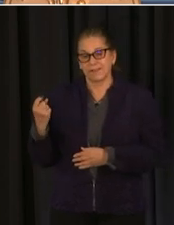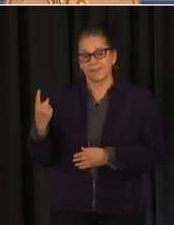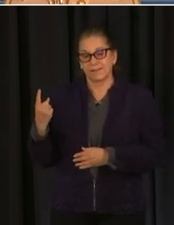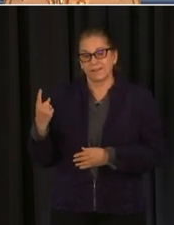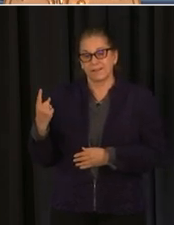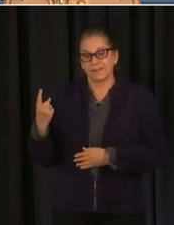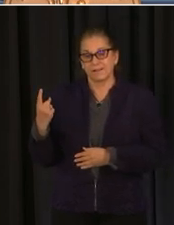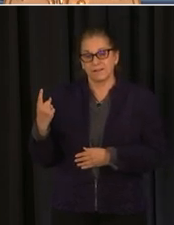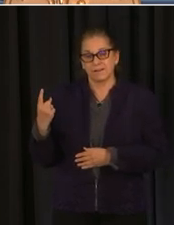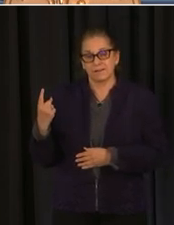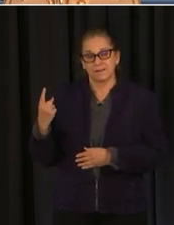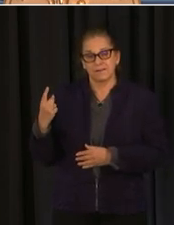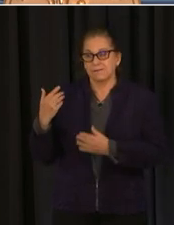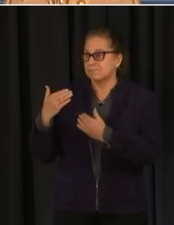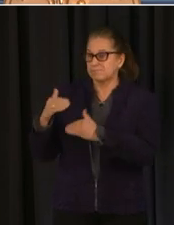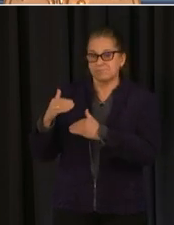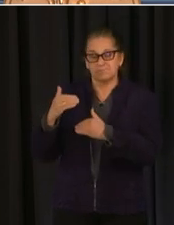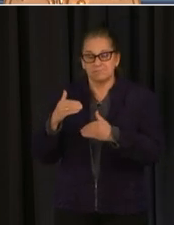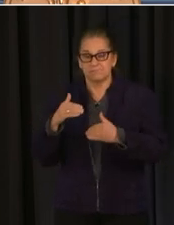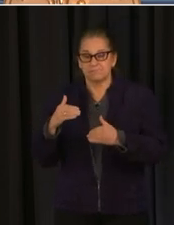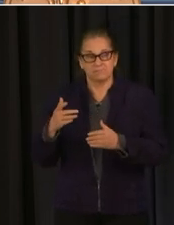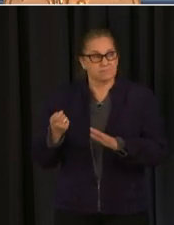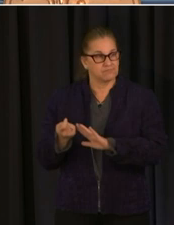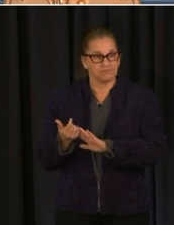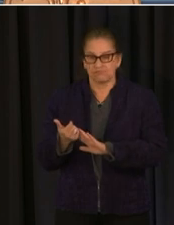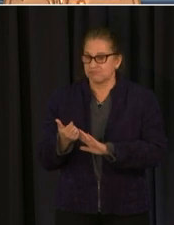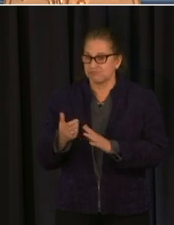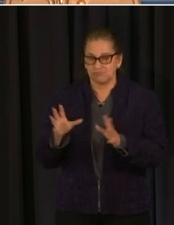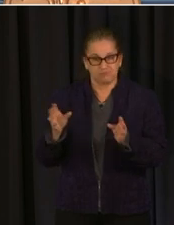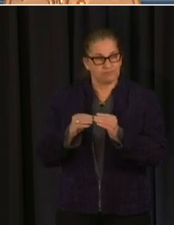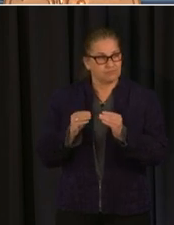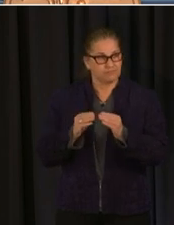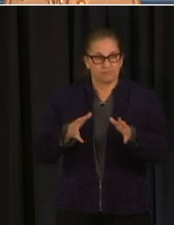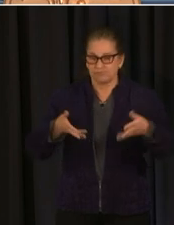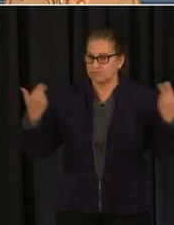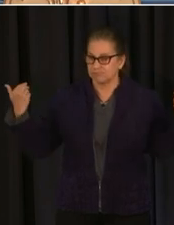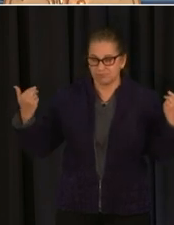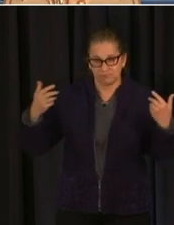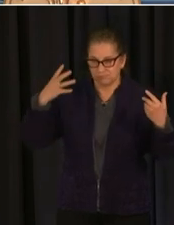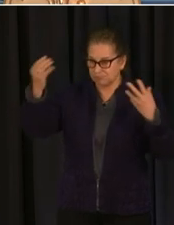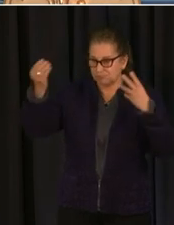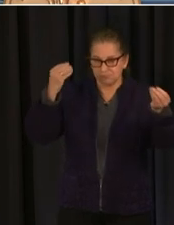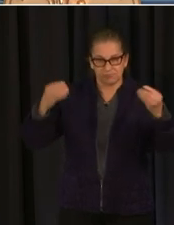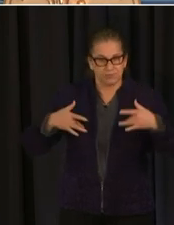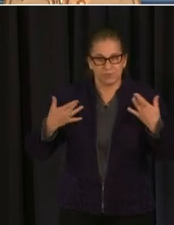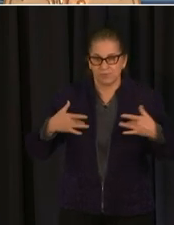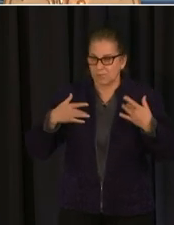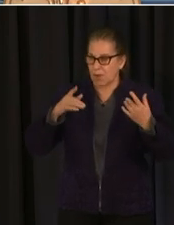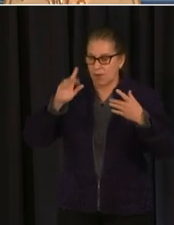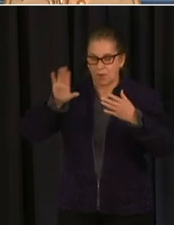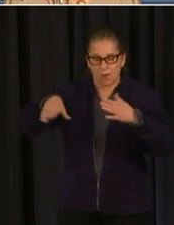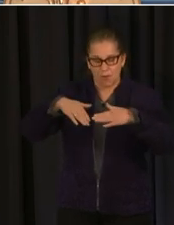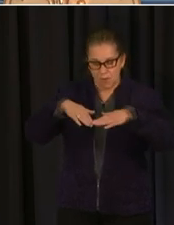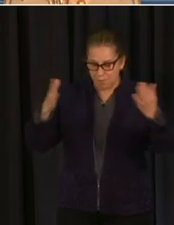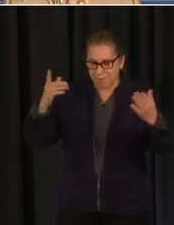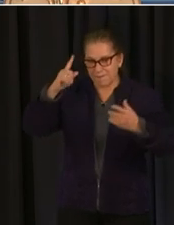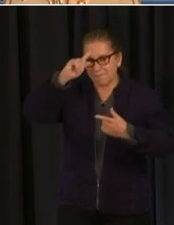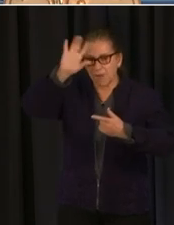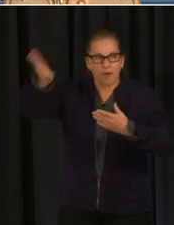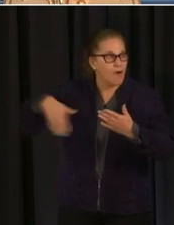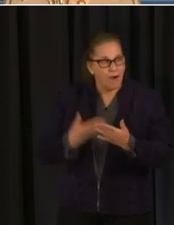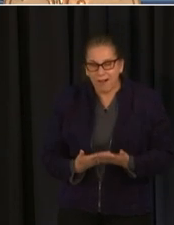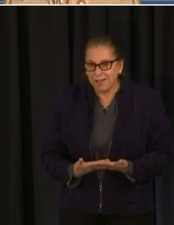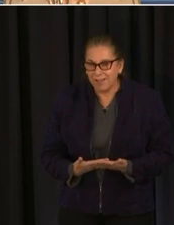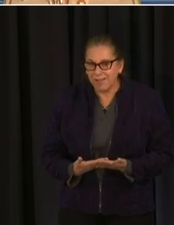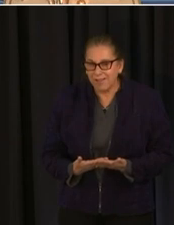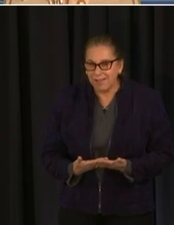restricted will uh on in restrictions will be lifted on those venues as well uh so uh let me go